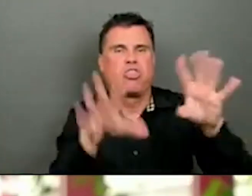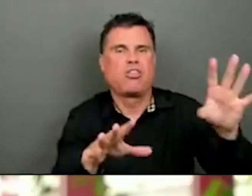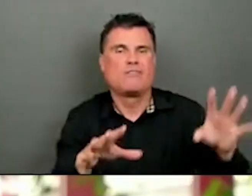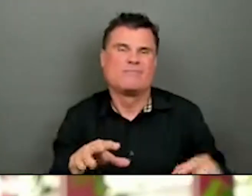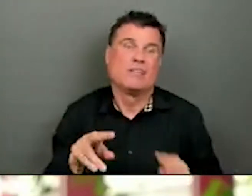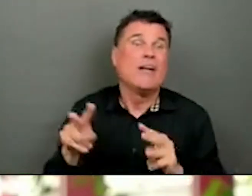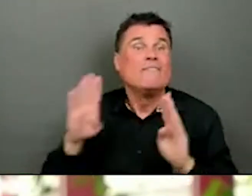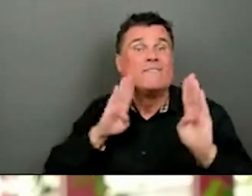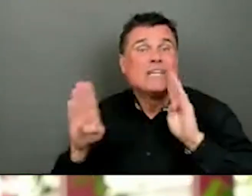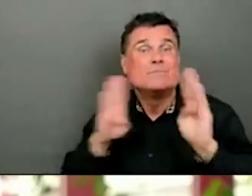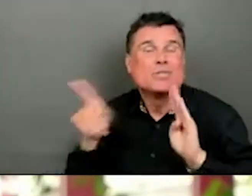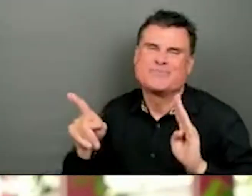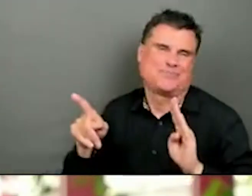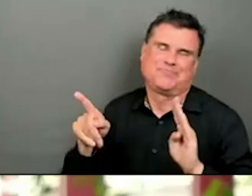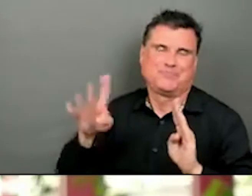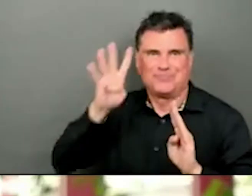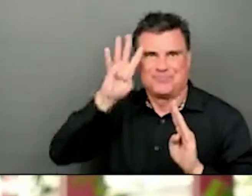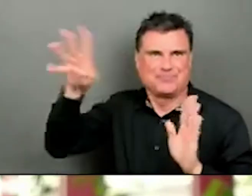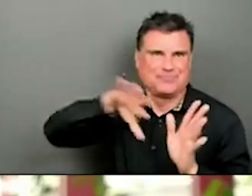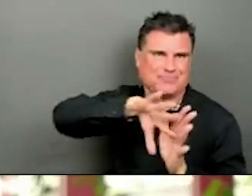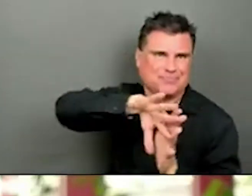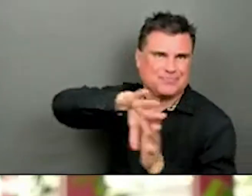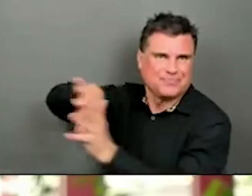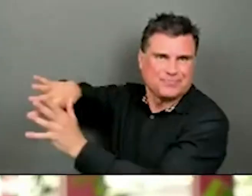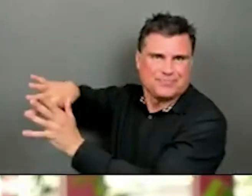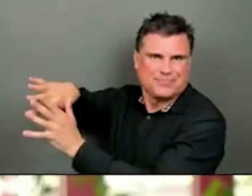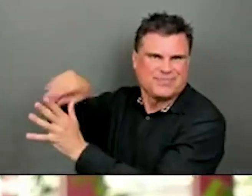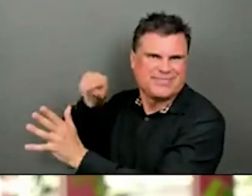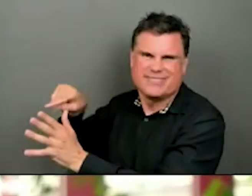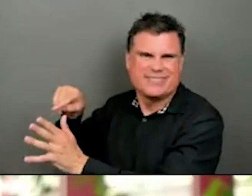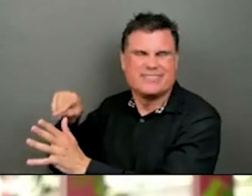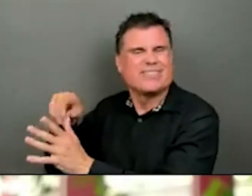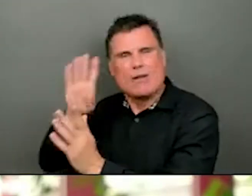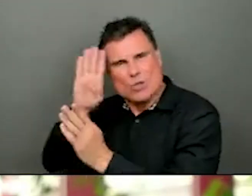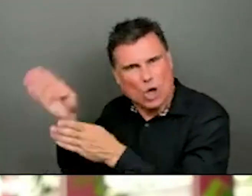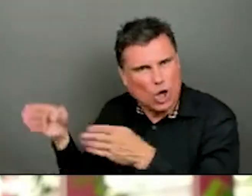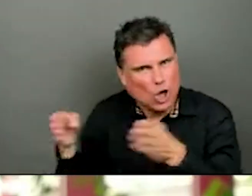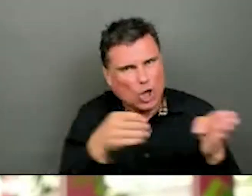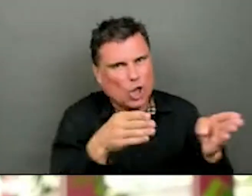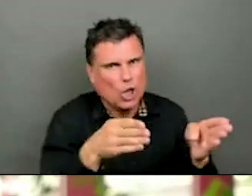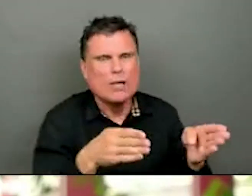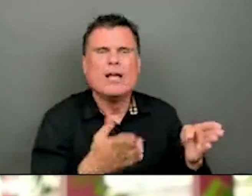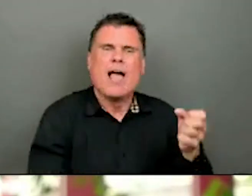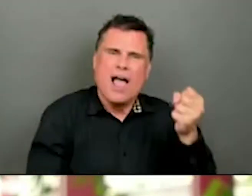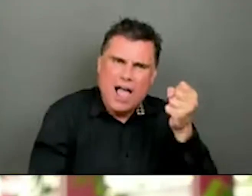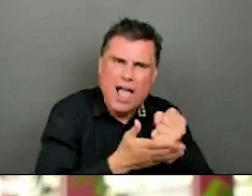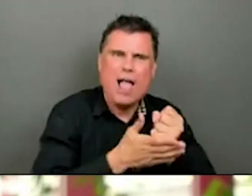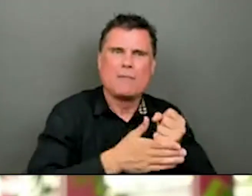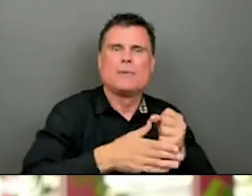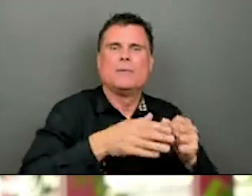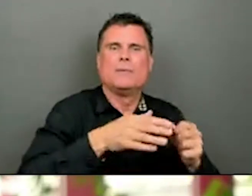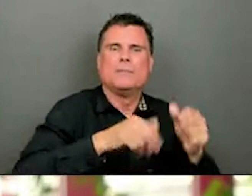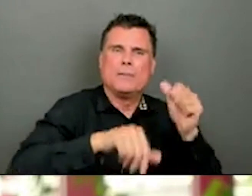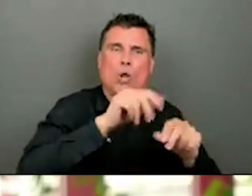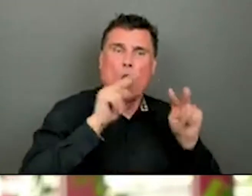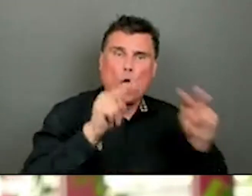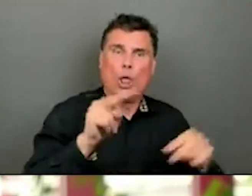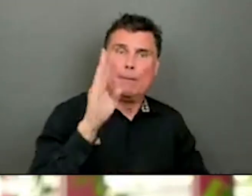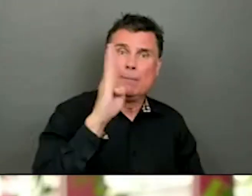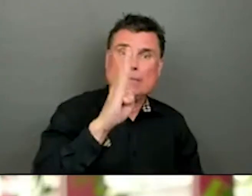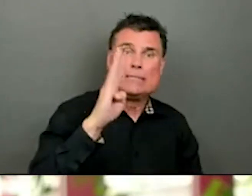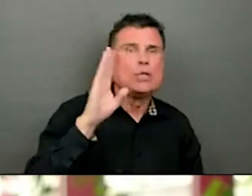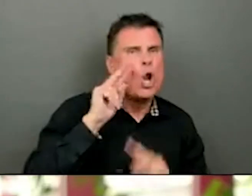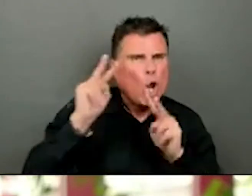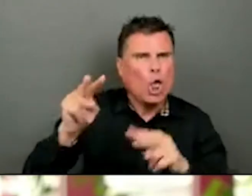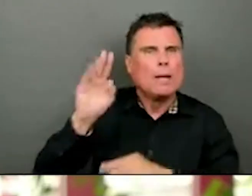point people in the direction of where there's good, credible information, and I would say as well, you know, the BC CDC website has a really good